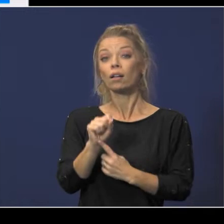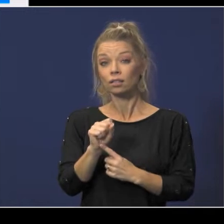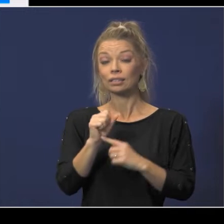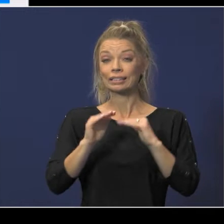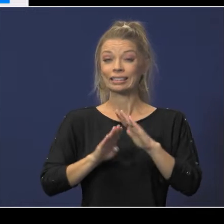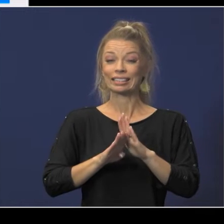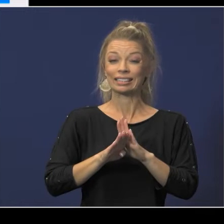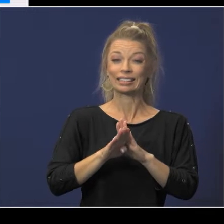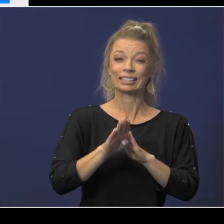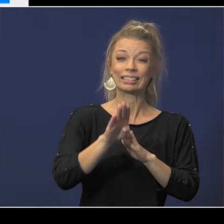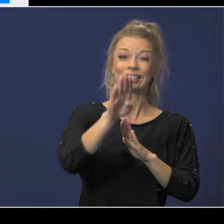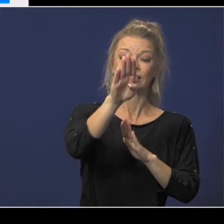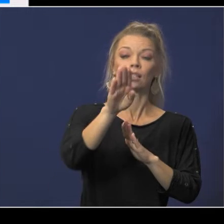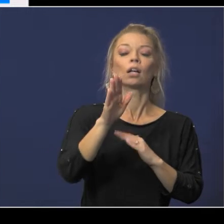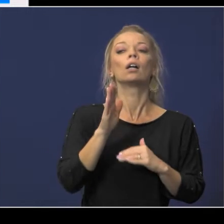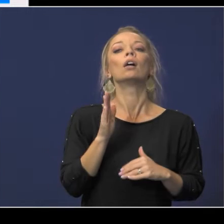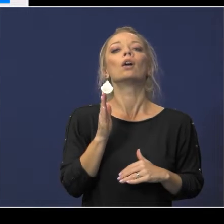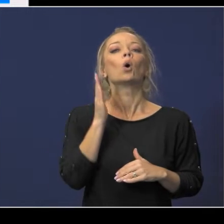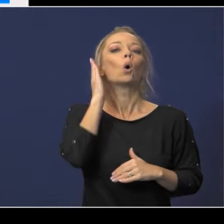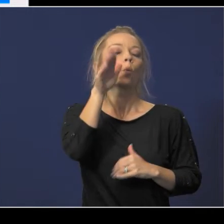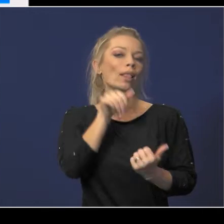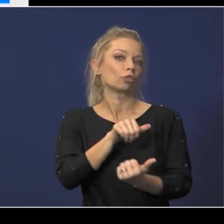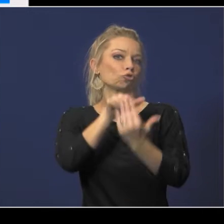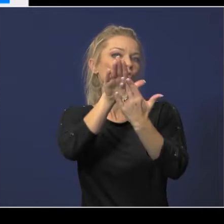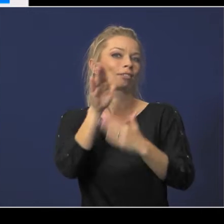addressed with the opening of elementary 59 in the future